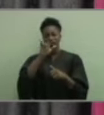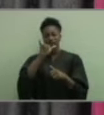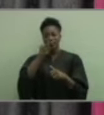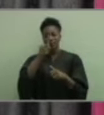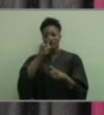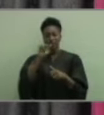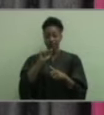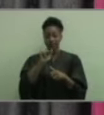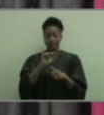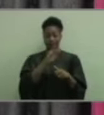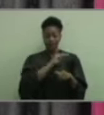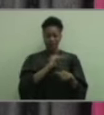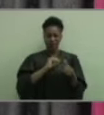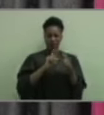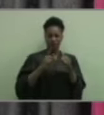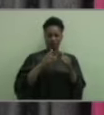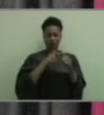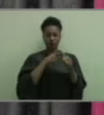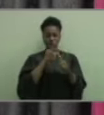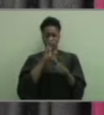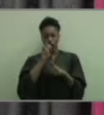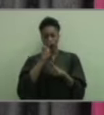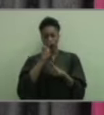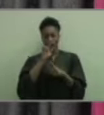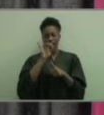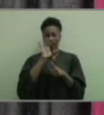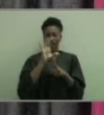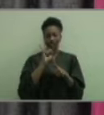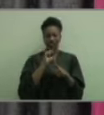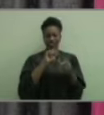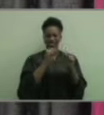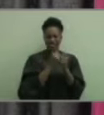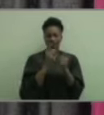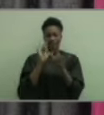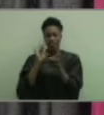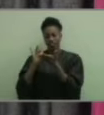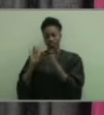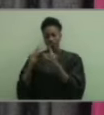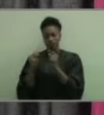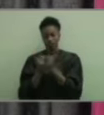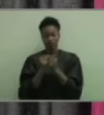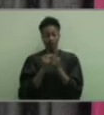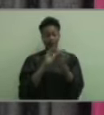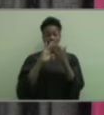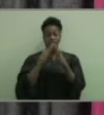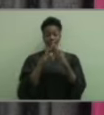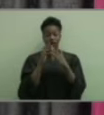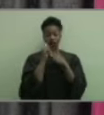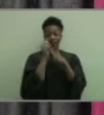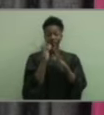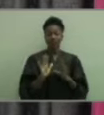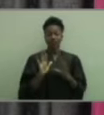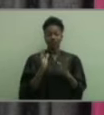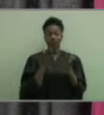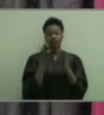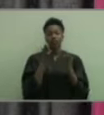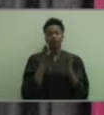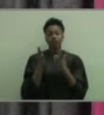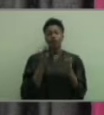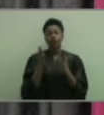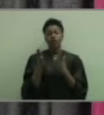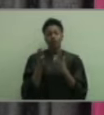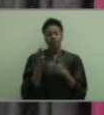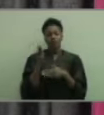FIRST Robotics team and the school's soccer team. Varen served as a community leader by serving on the Chatham County Youth Commission